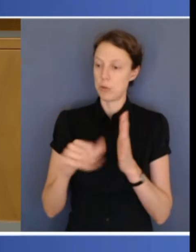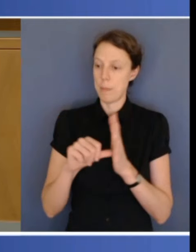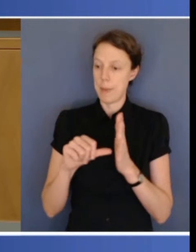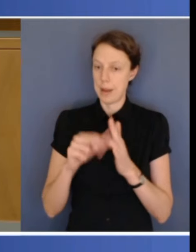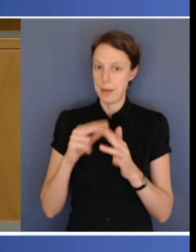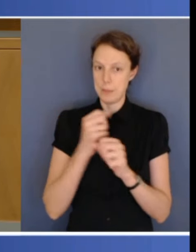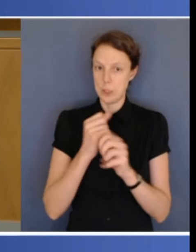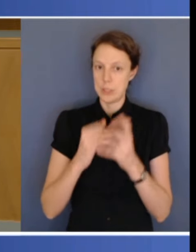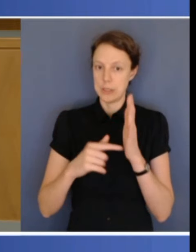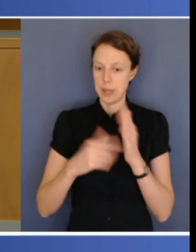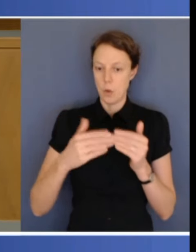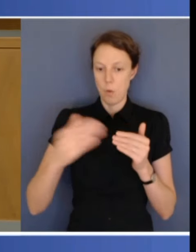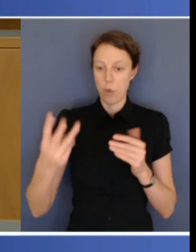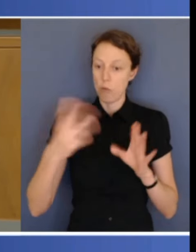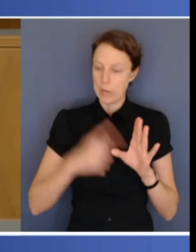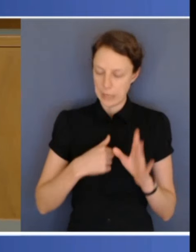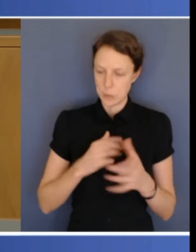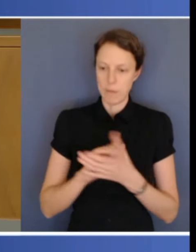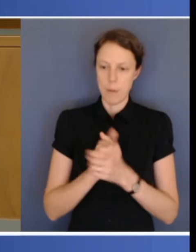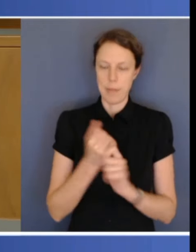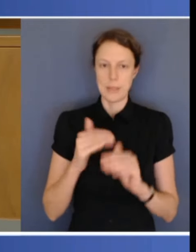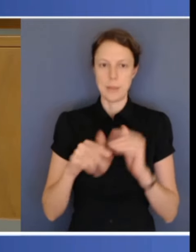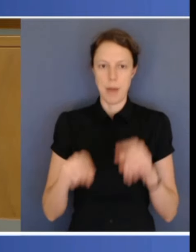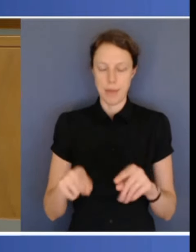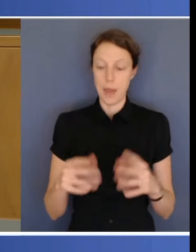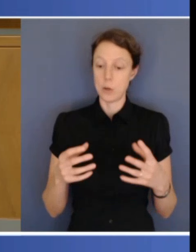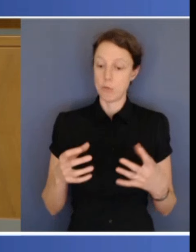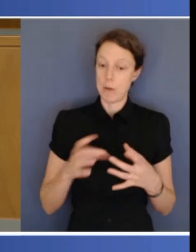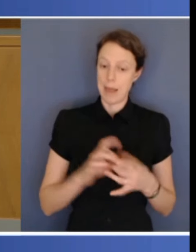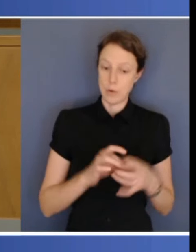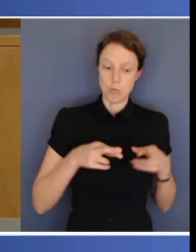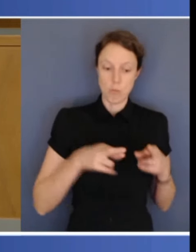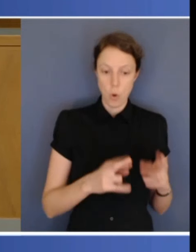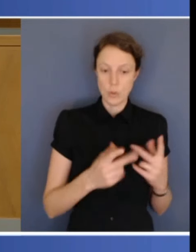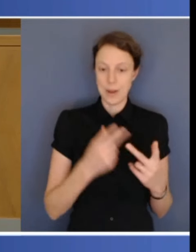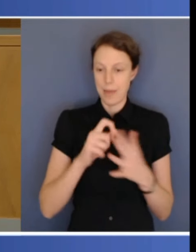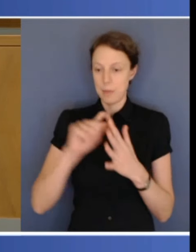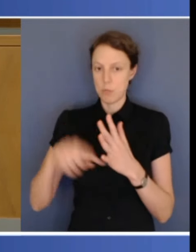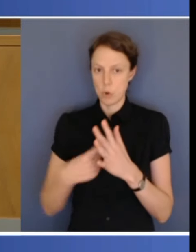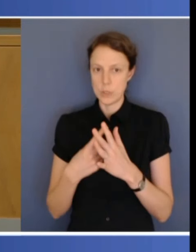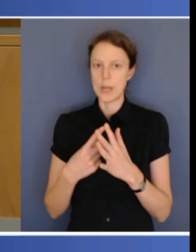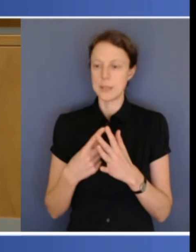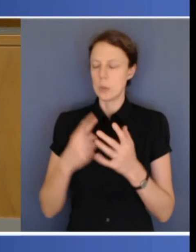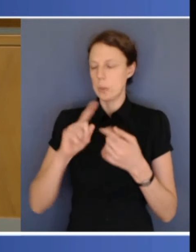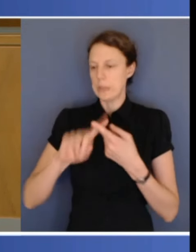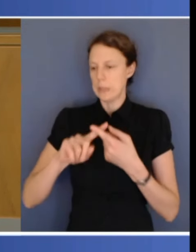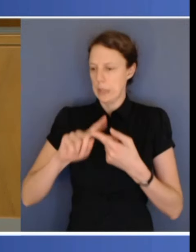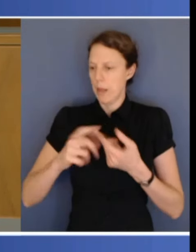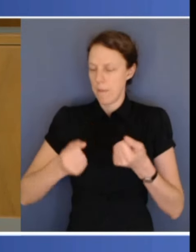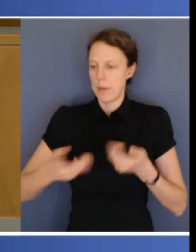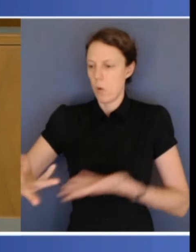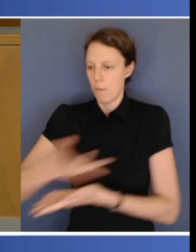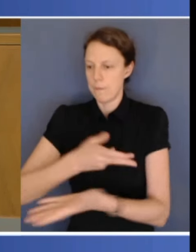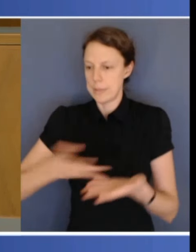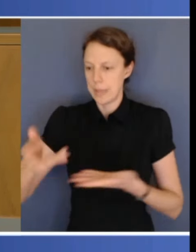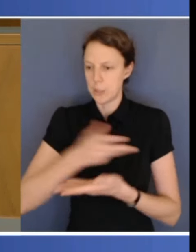Deputy Premier and the Federal Commonwealth Infrastructure Minister continue to have those conversations, as they will continue